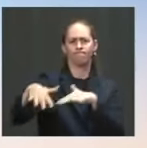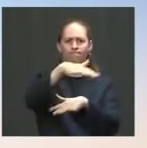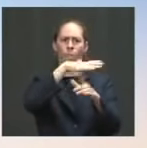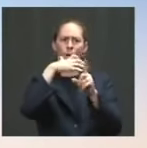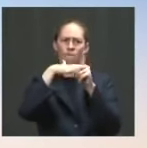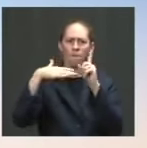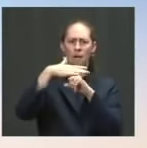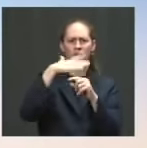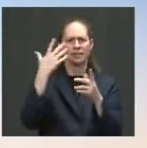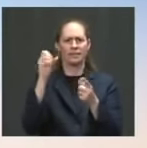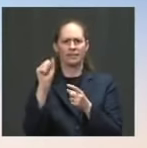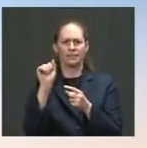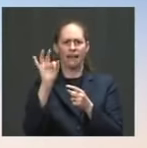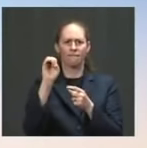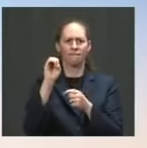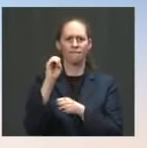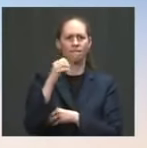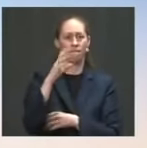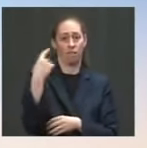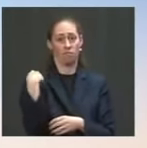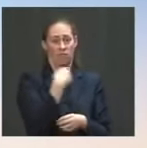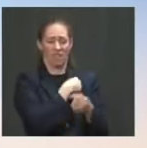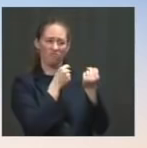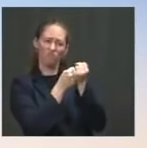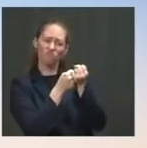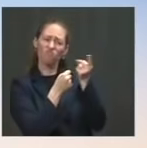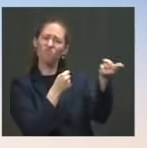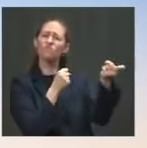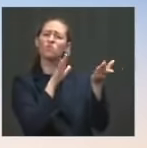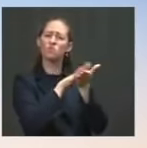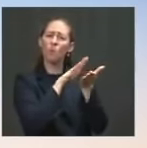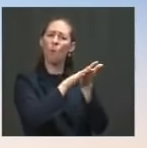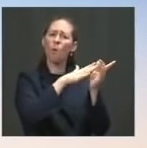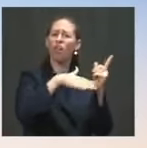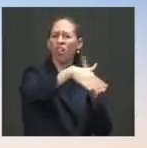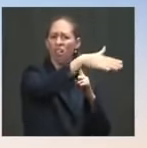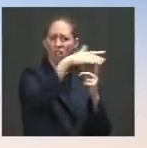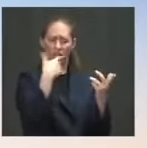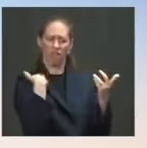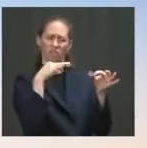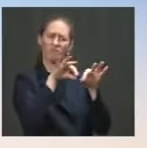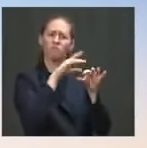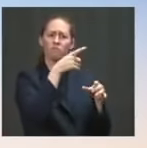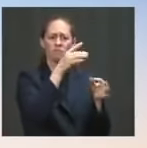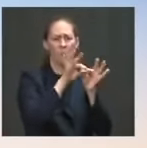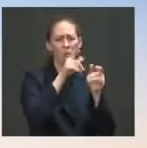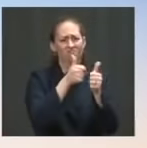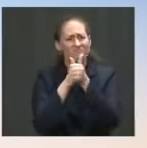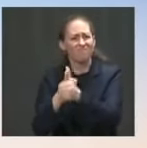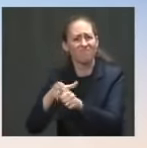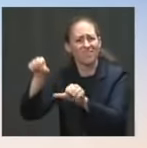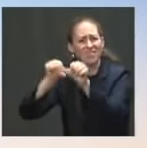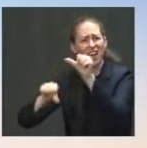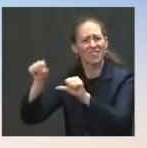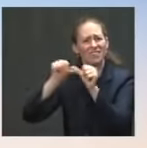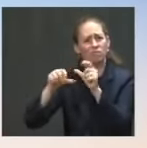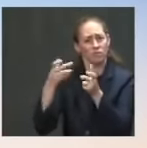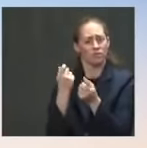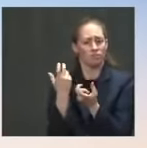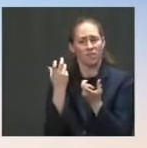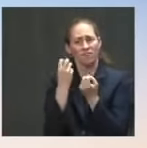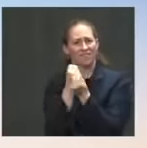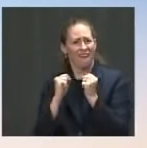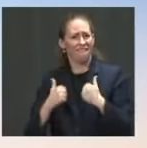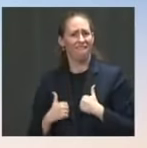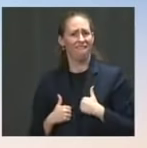to support districts and schools as they try to follow the science, do the right thing and save lives. I would note what is publicly available